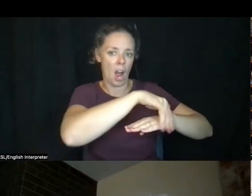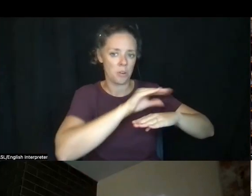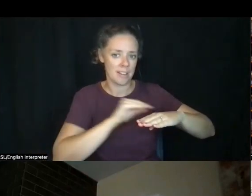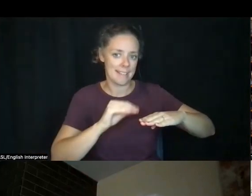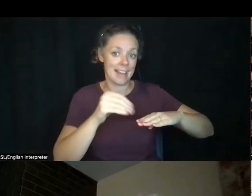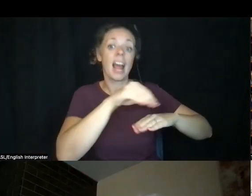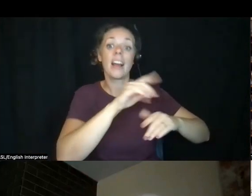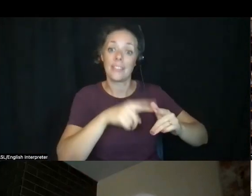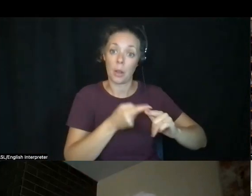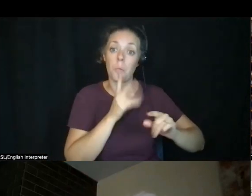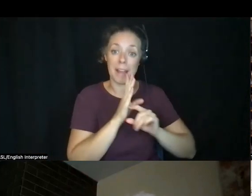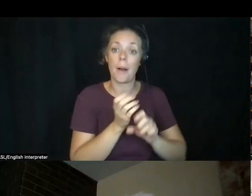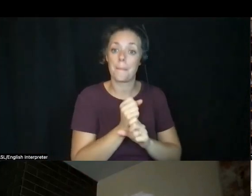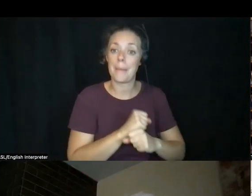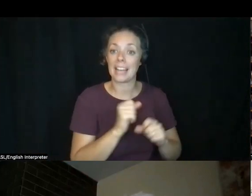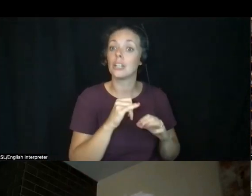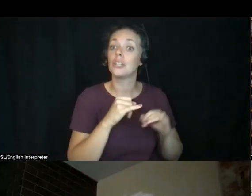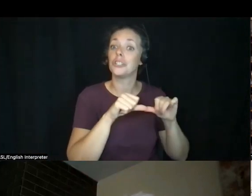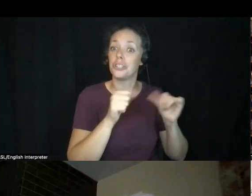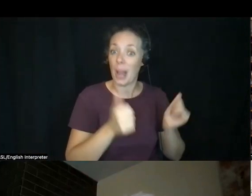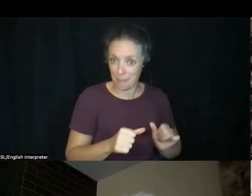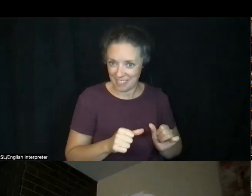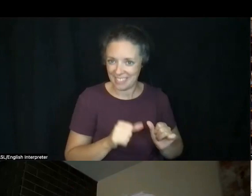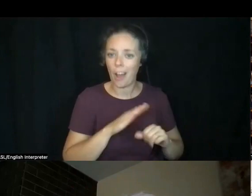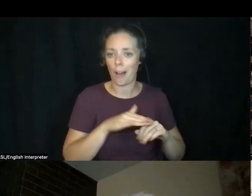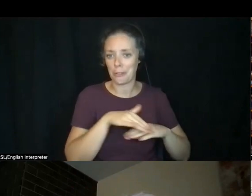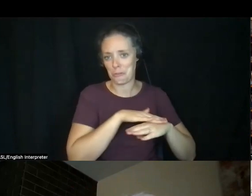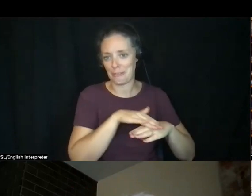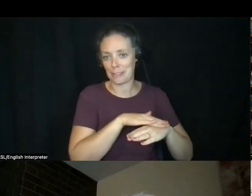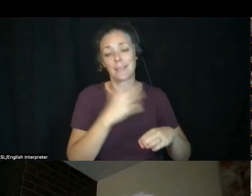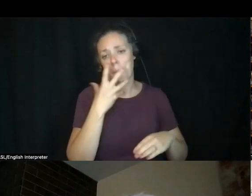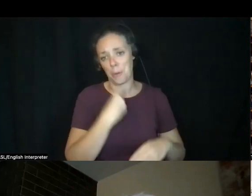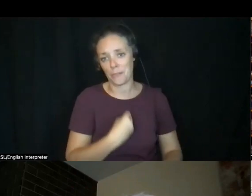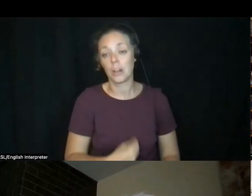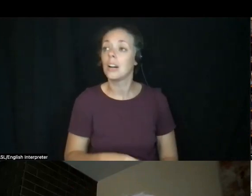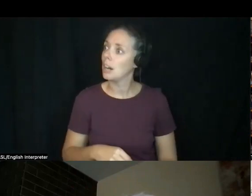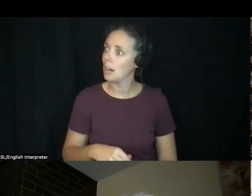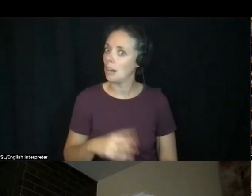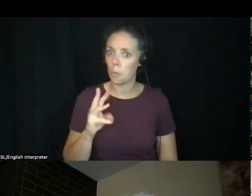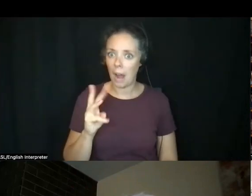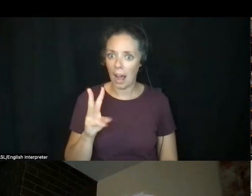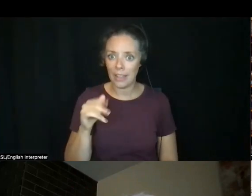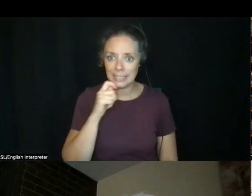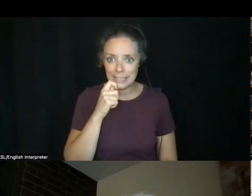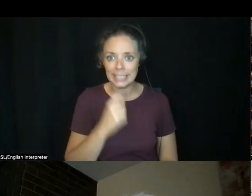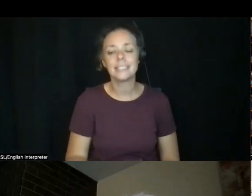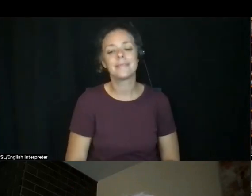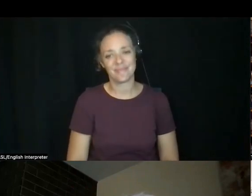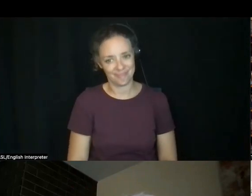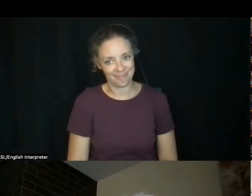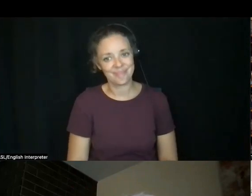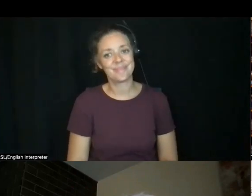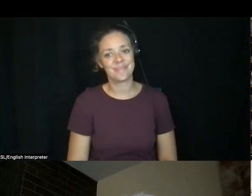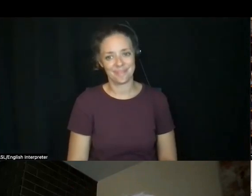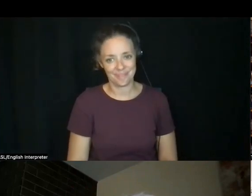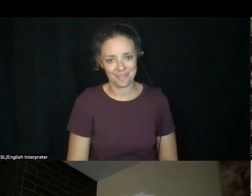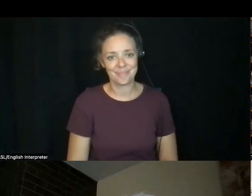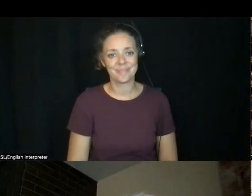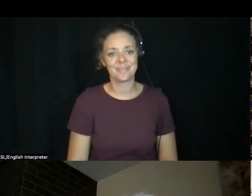on surfaces, which is beautiful. Wow. That's so neat. It's really,